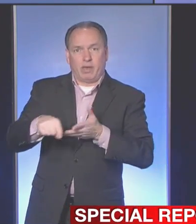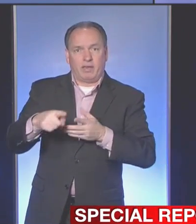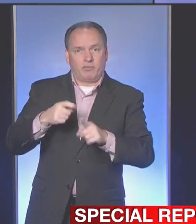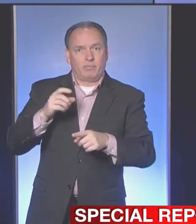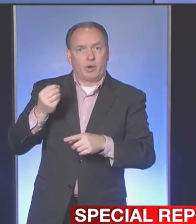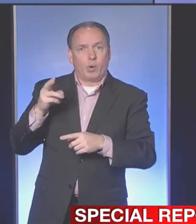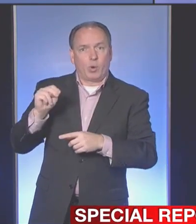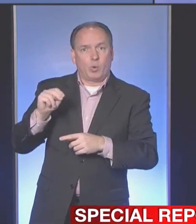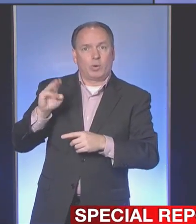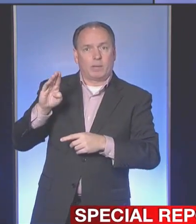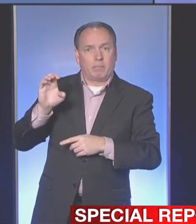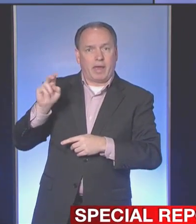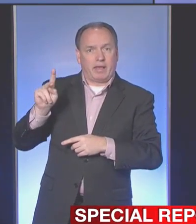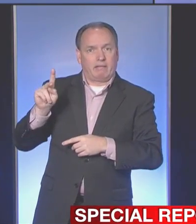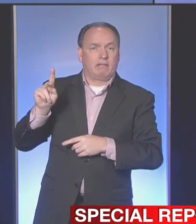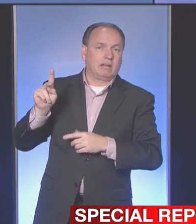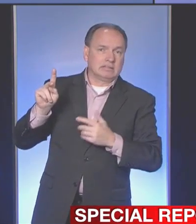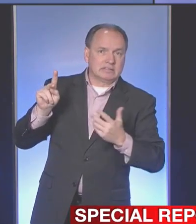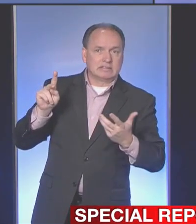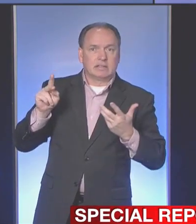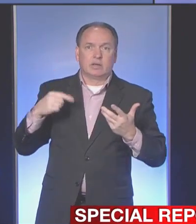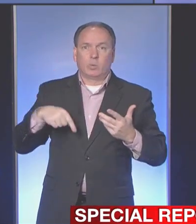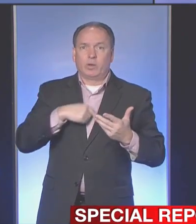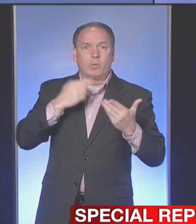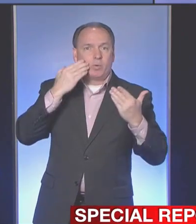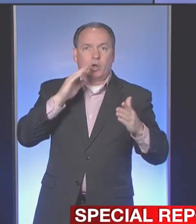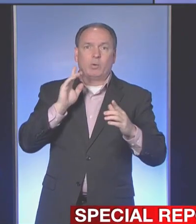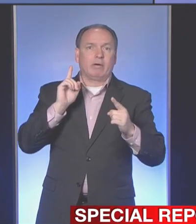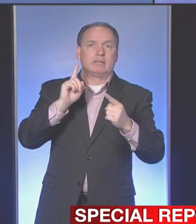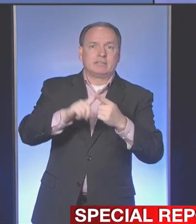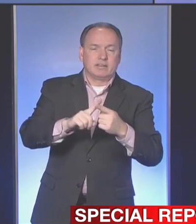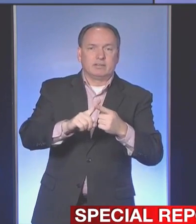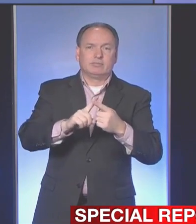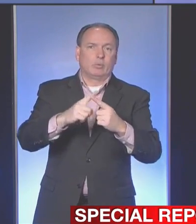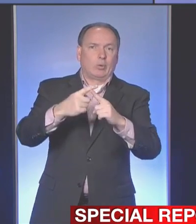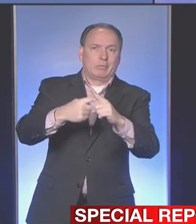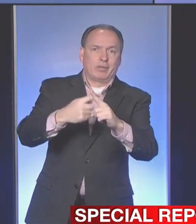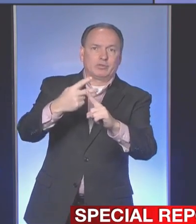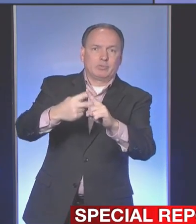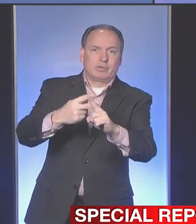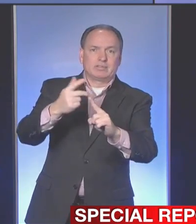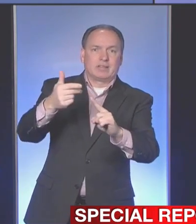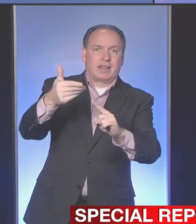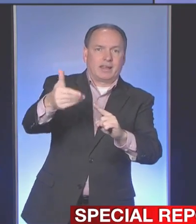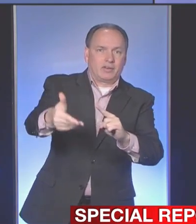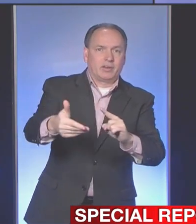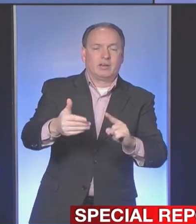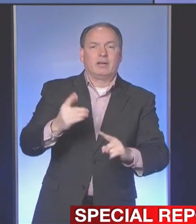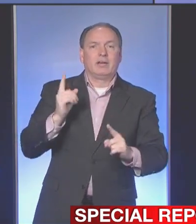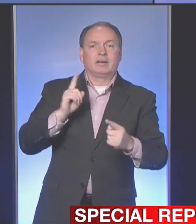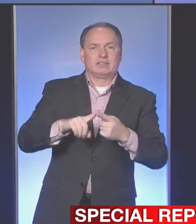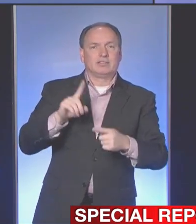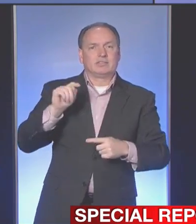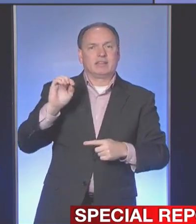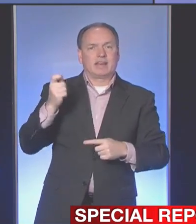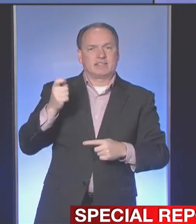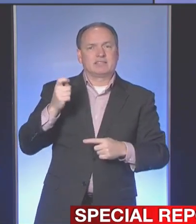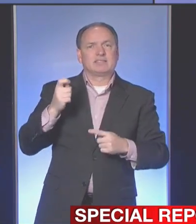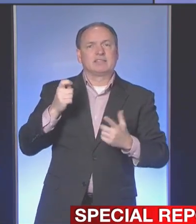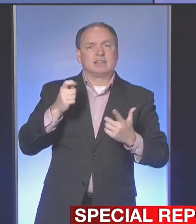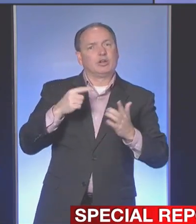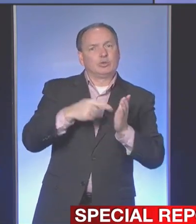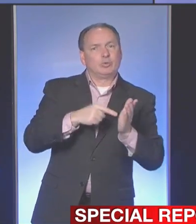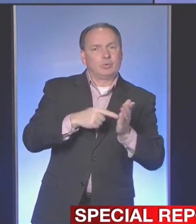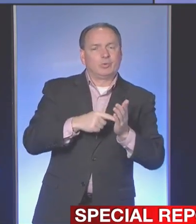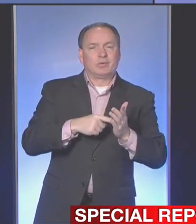account. And so those things we won't know though until the revenue, you know, until the taxes are due and that revenue doesn't come